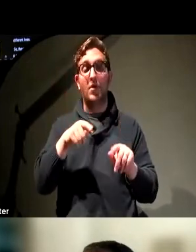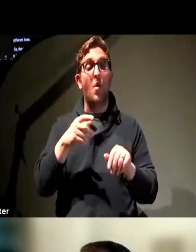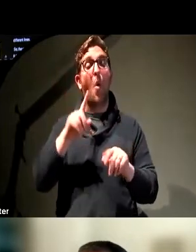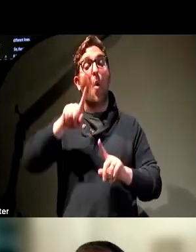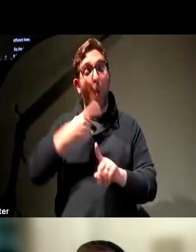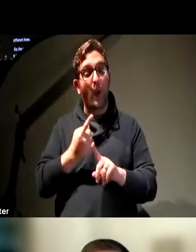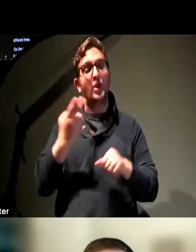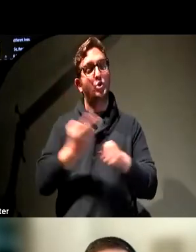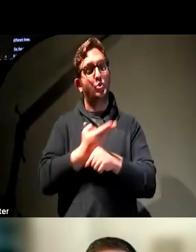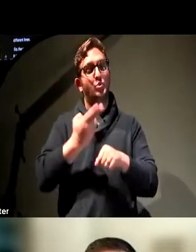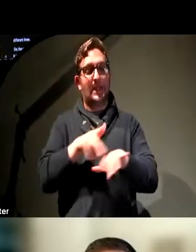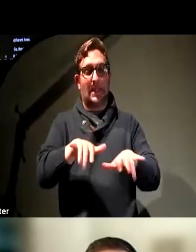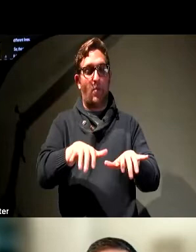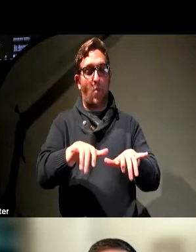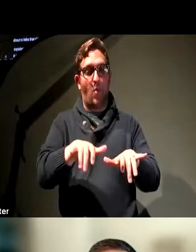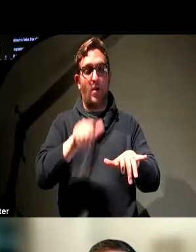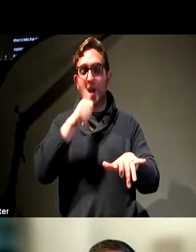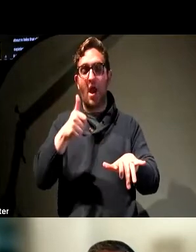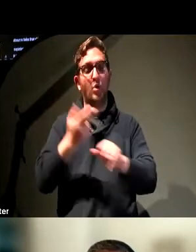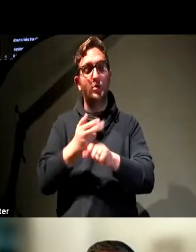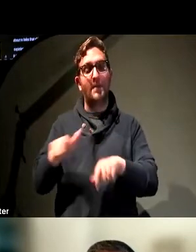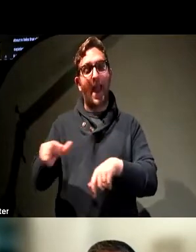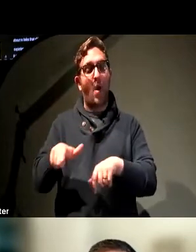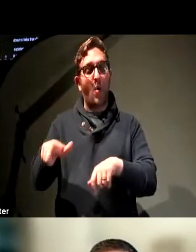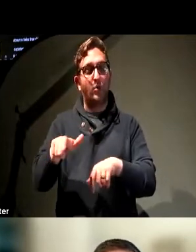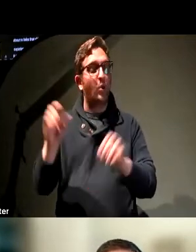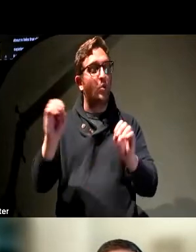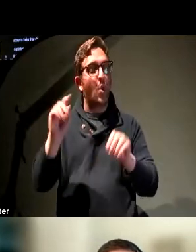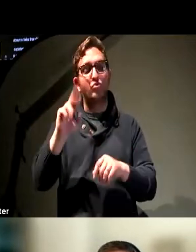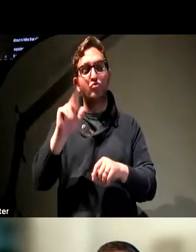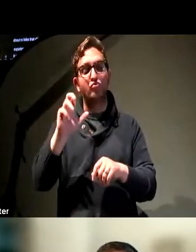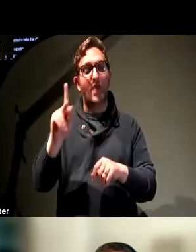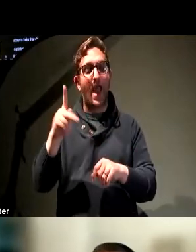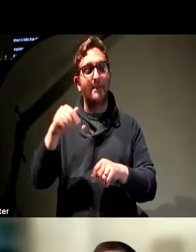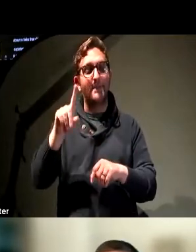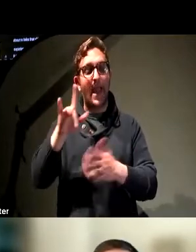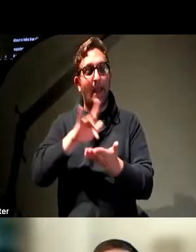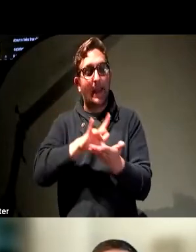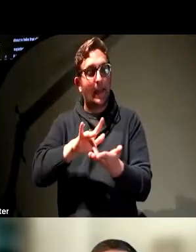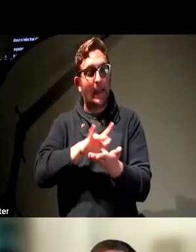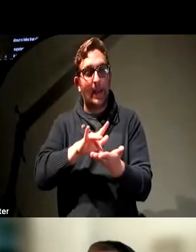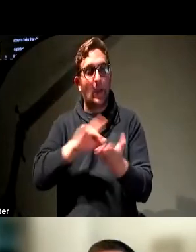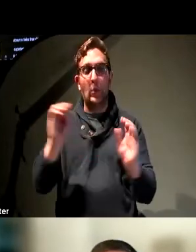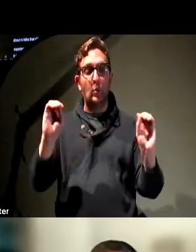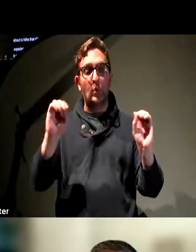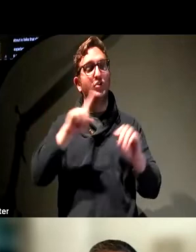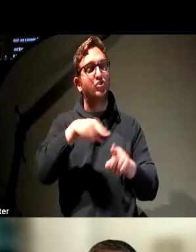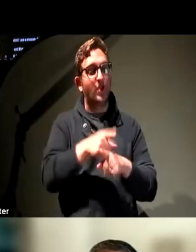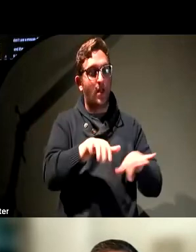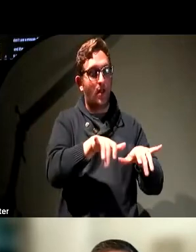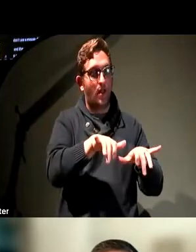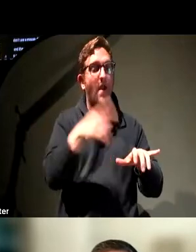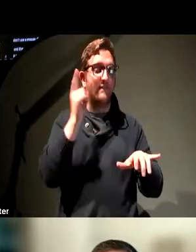They don't use a mouse, don't use a trackpad, and they use just a keyboard to navigate the web, to start apps,